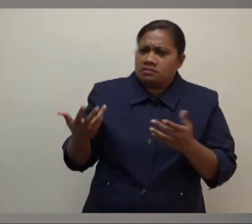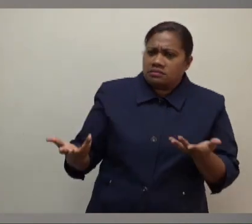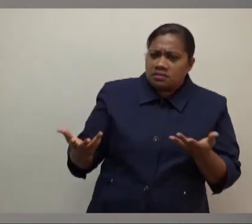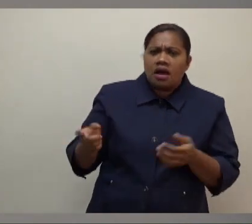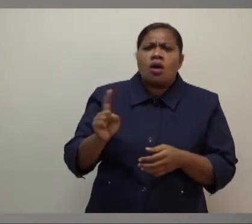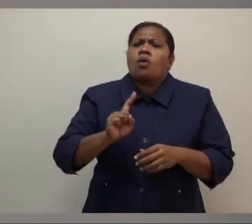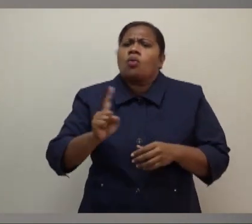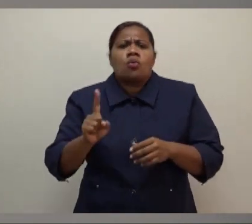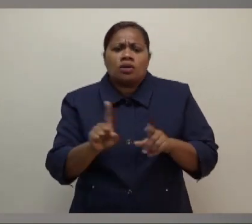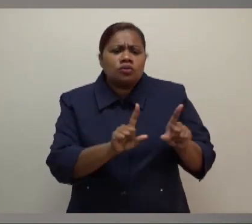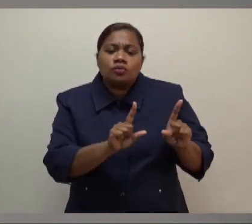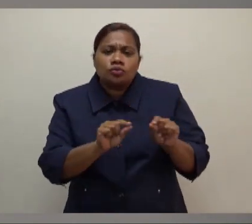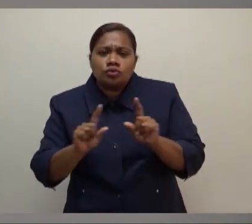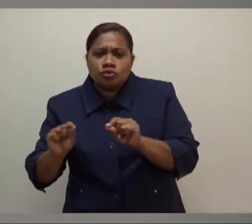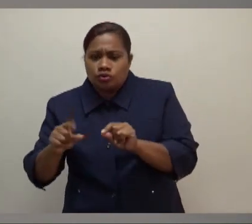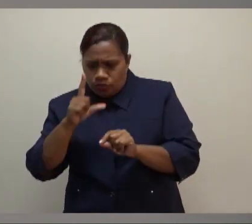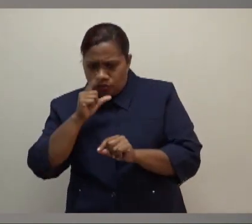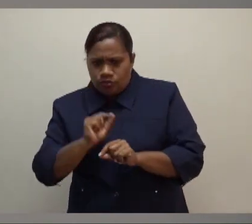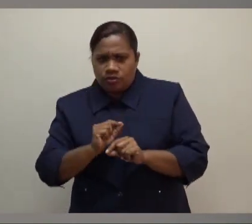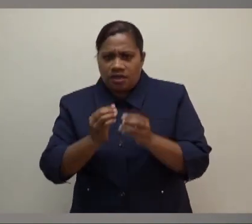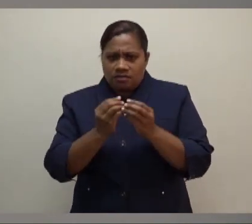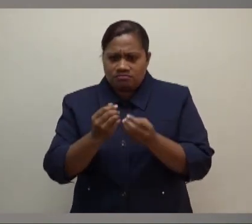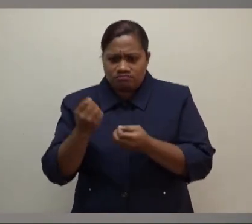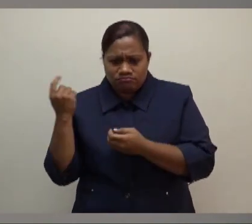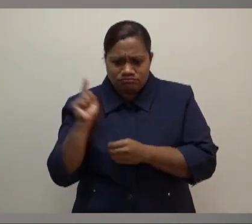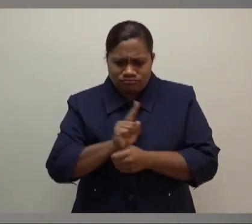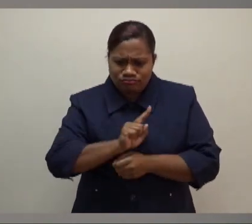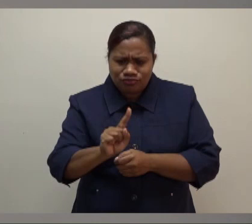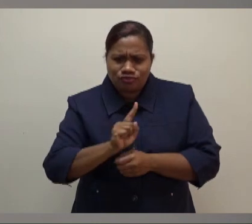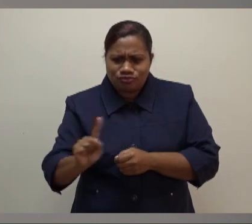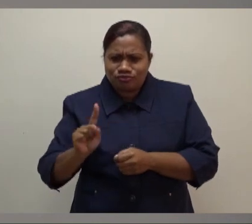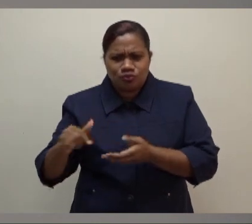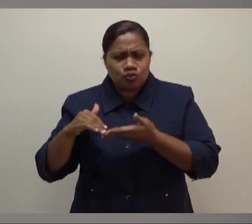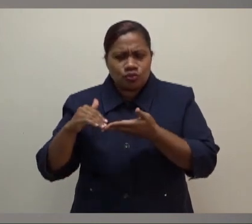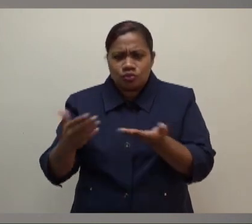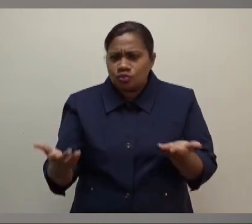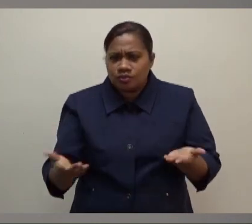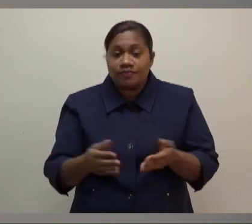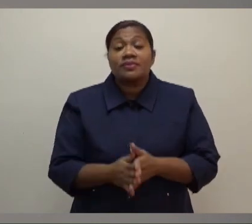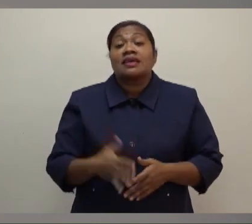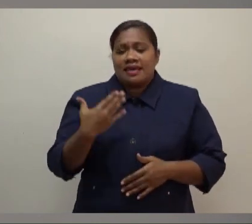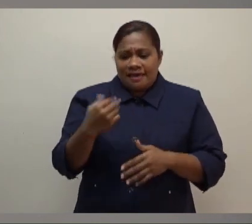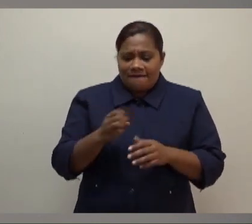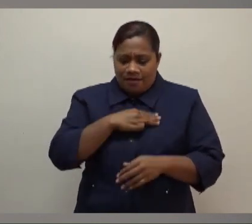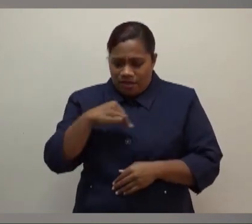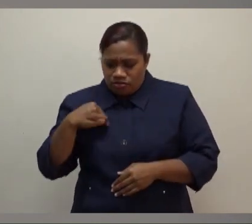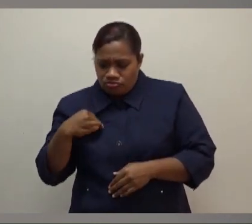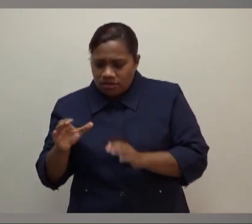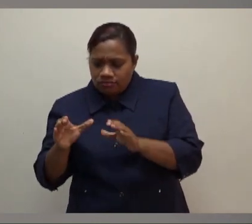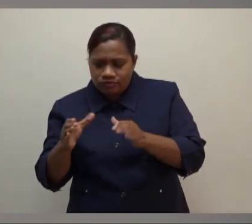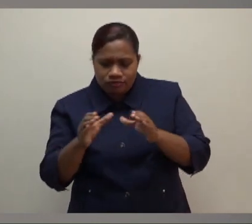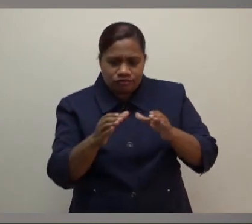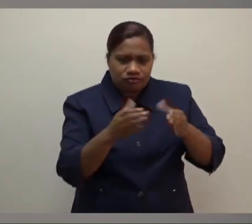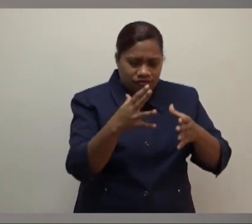that will mobilize soon to address this? Well, a number of ministries and, of course, agencies are involved in this. The